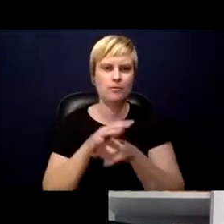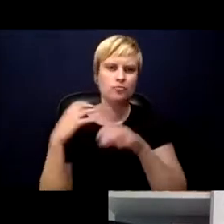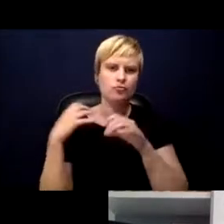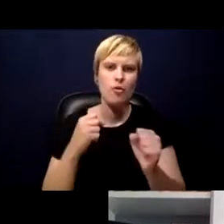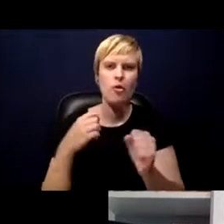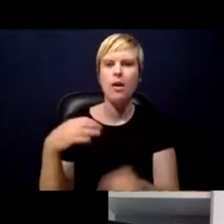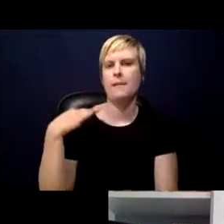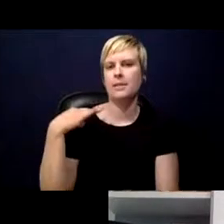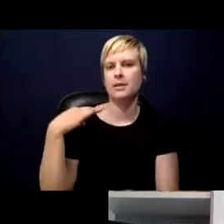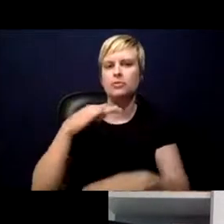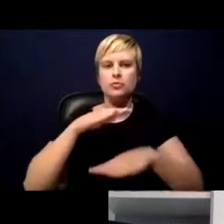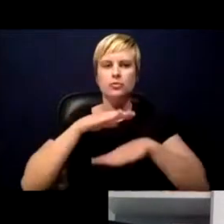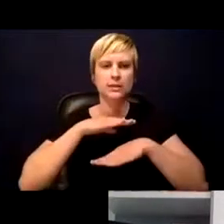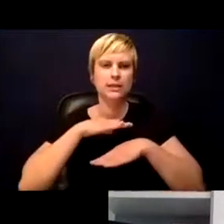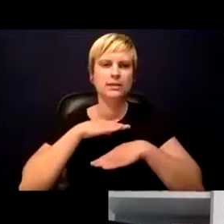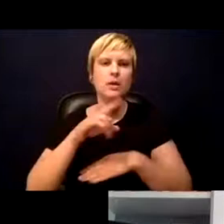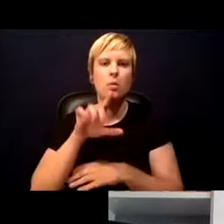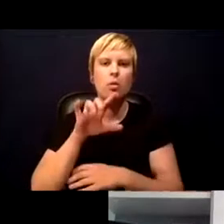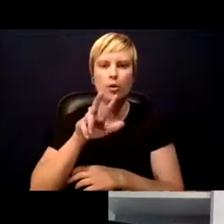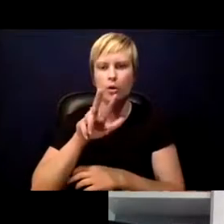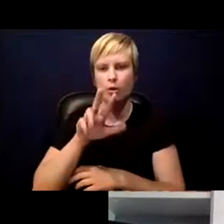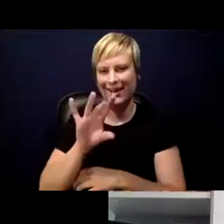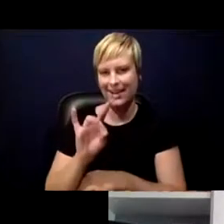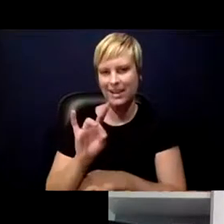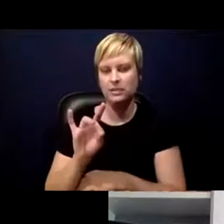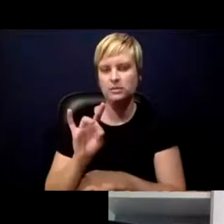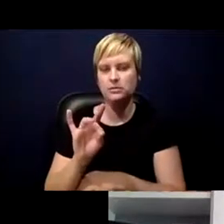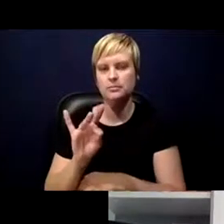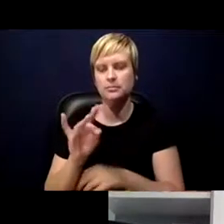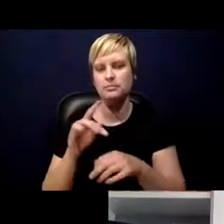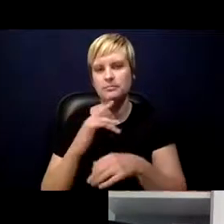meet that 138 positions.